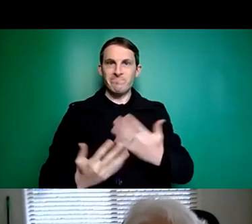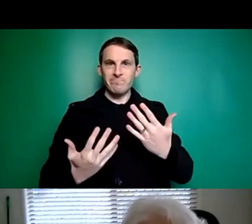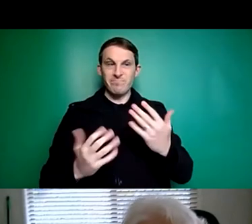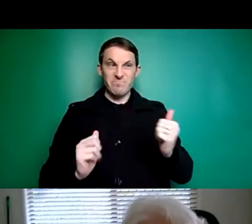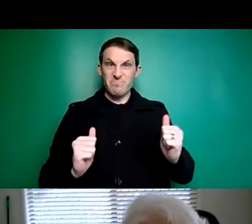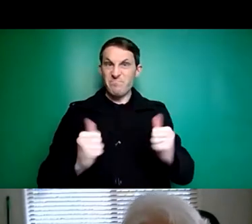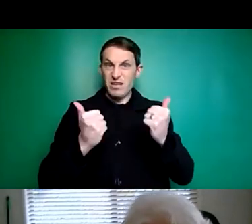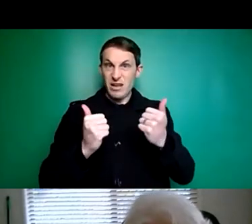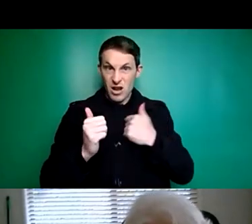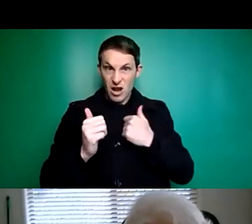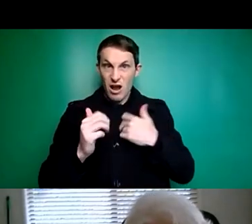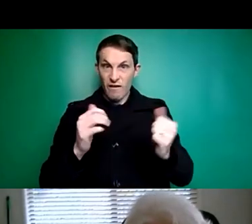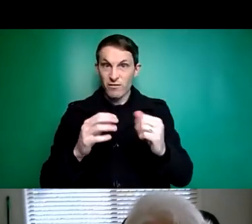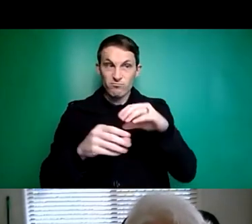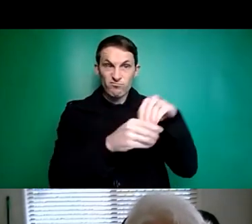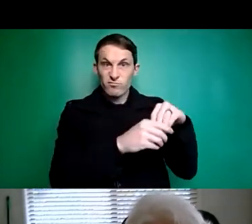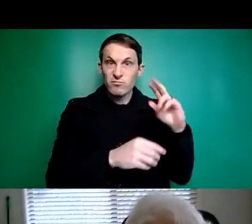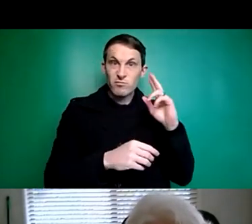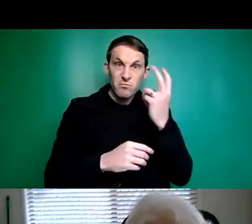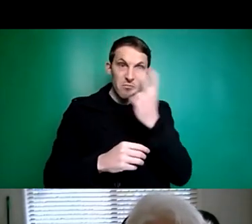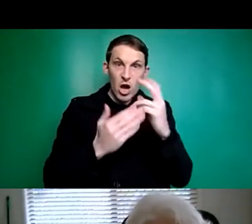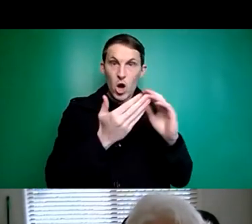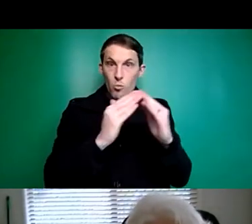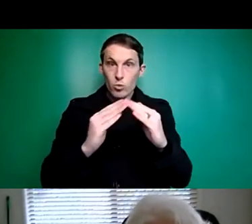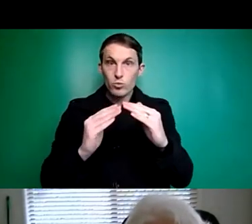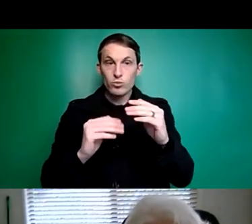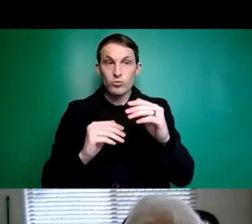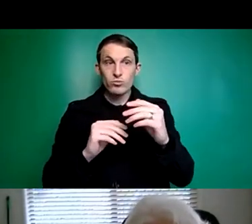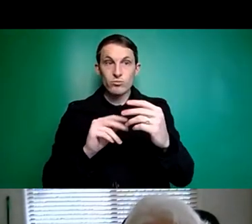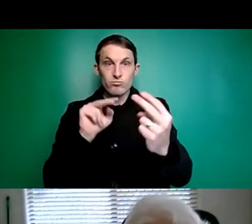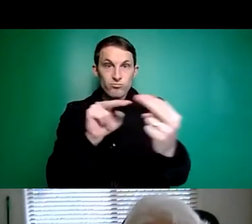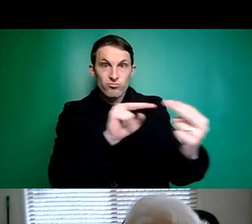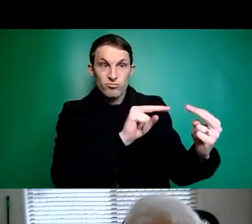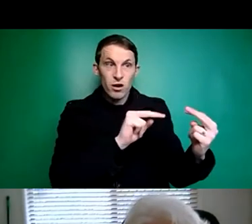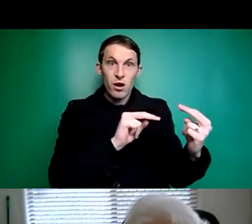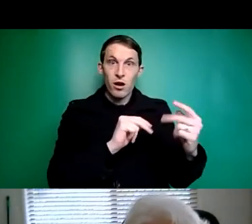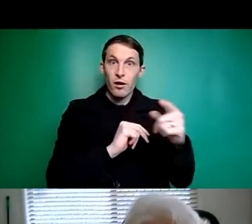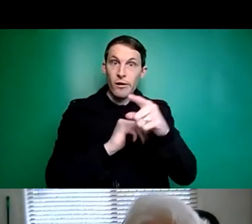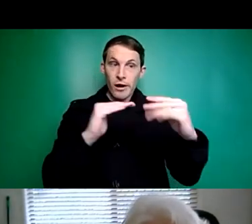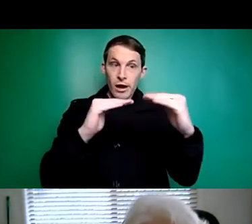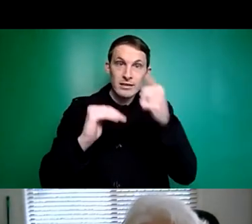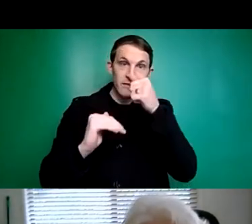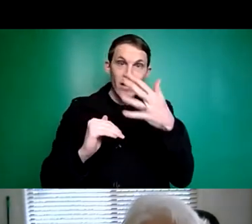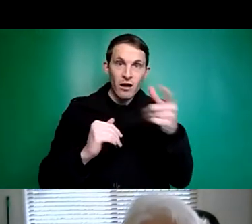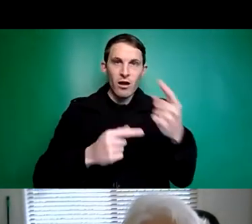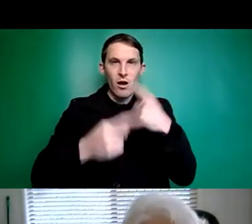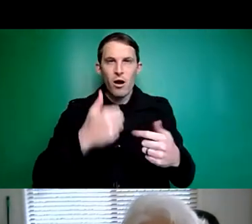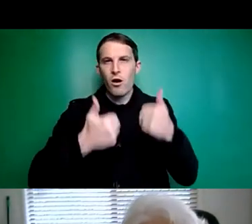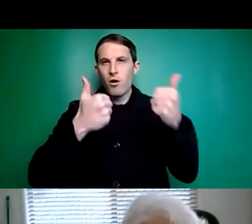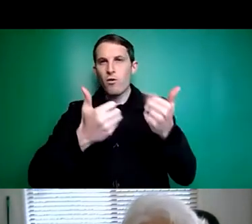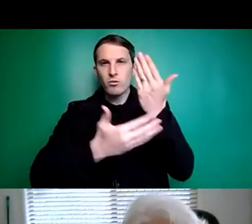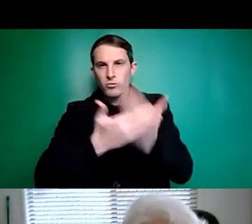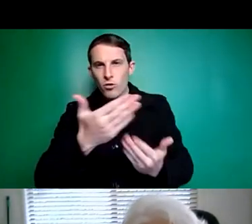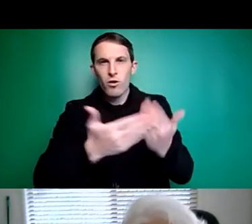in numerous ways with other people who are blind or severely vision impaired who do have access to the NDIS